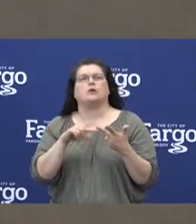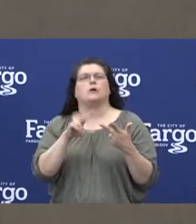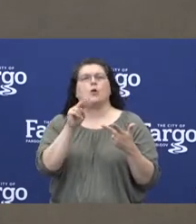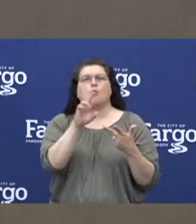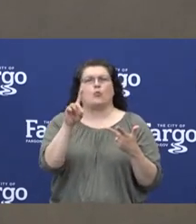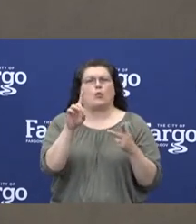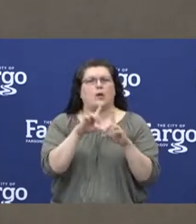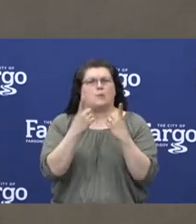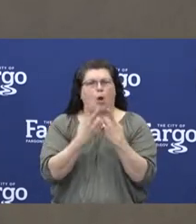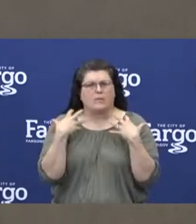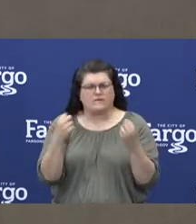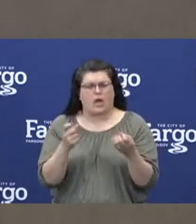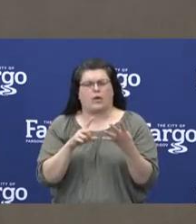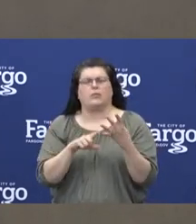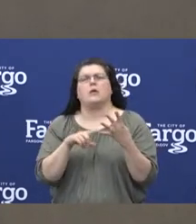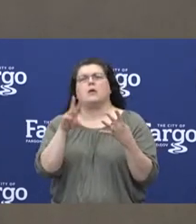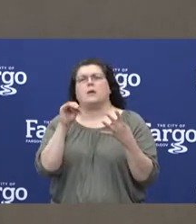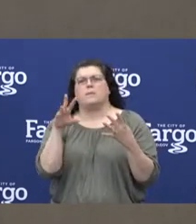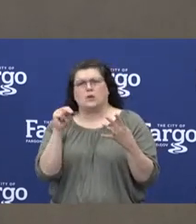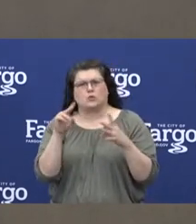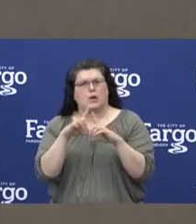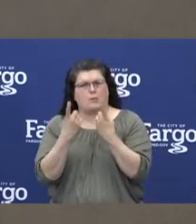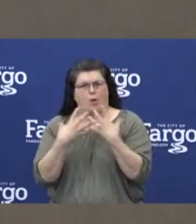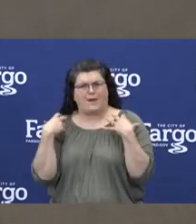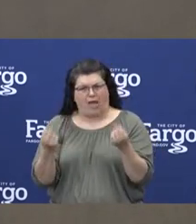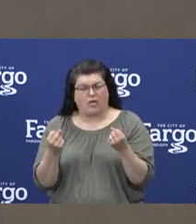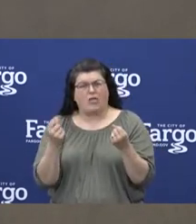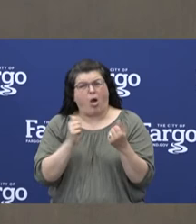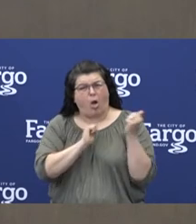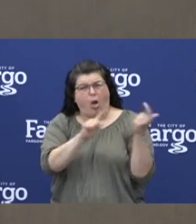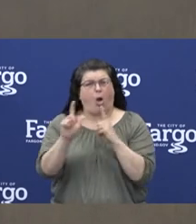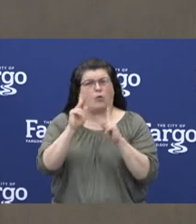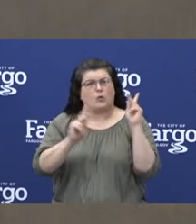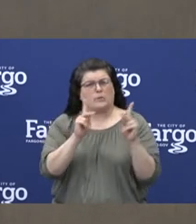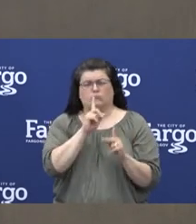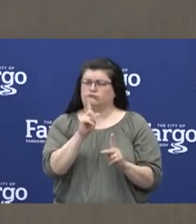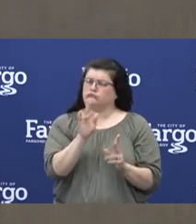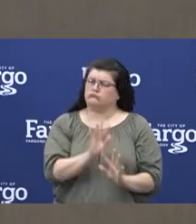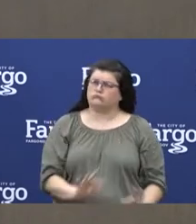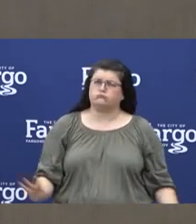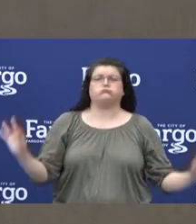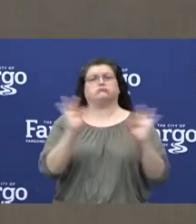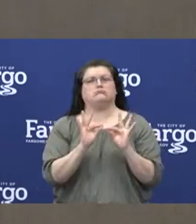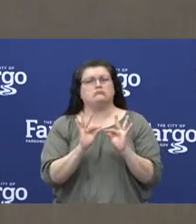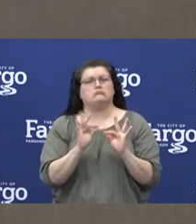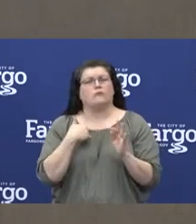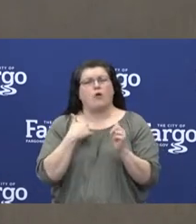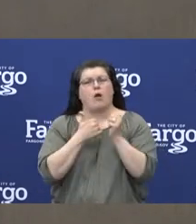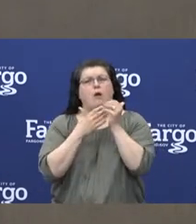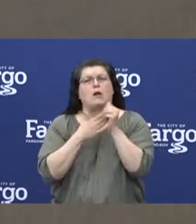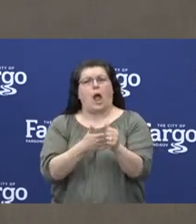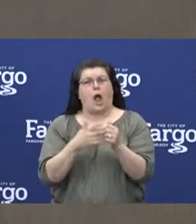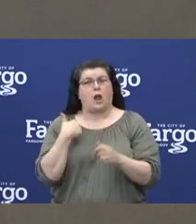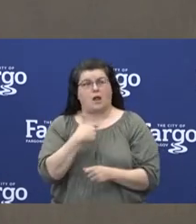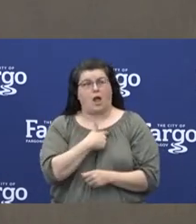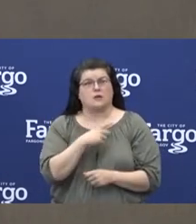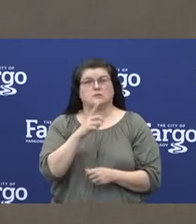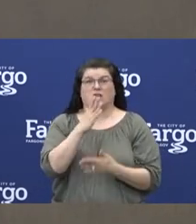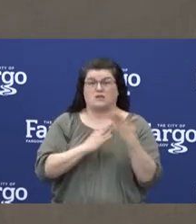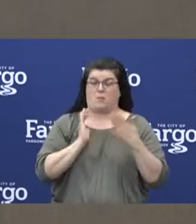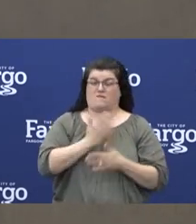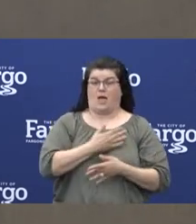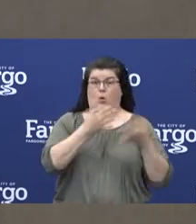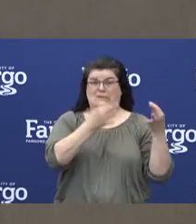of Health and the Minnesota Department of Health, they are absolutely critical in guiding us and some of our decision-making